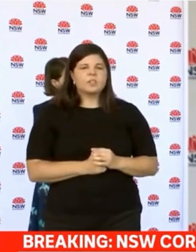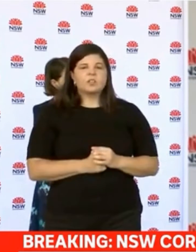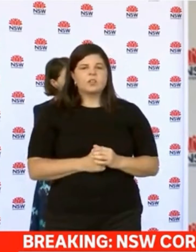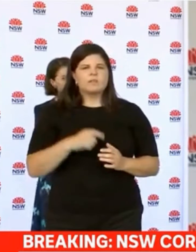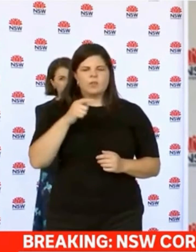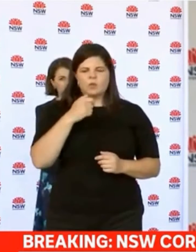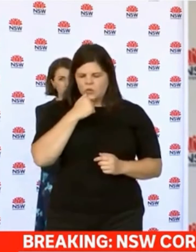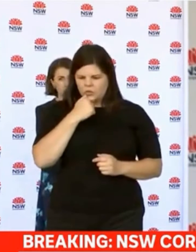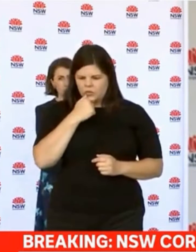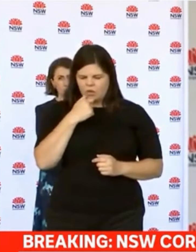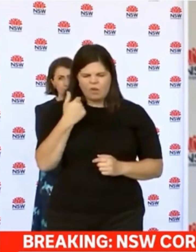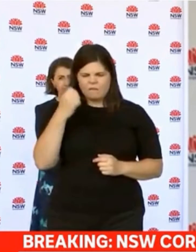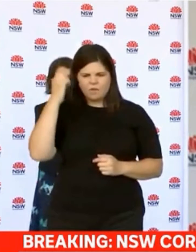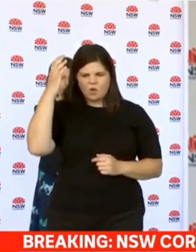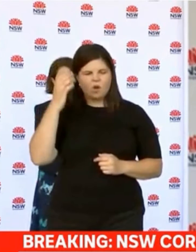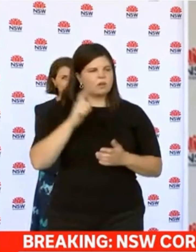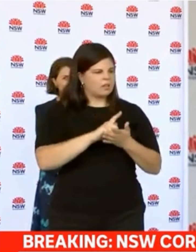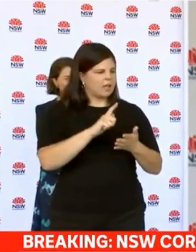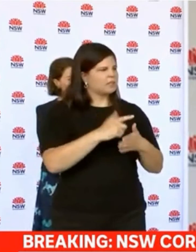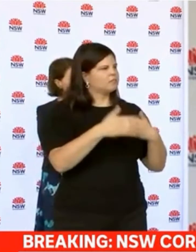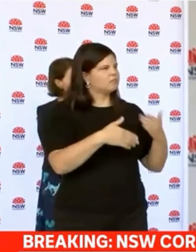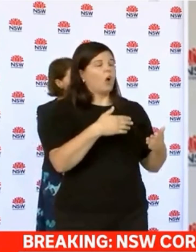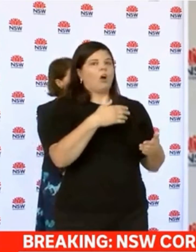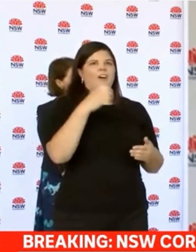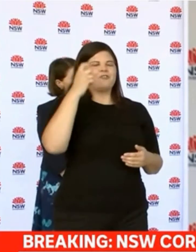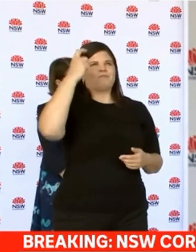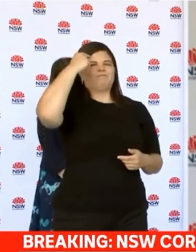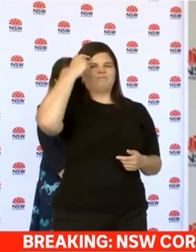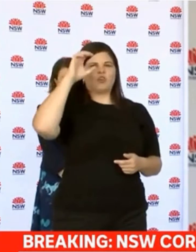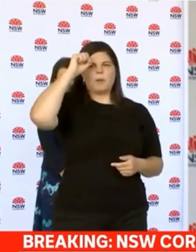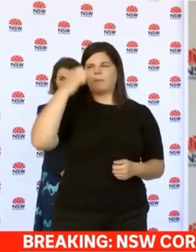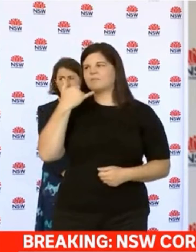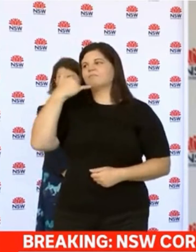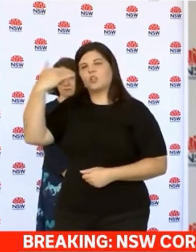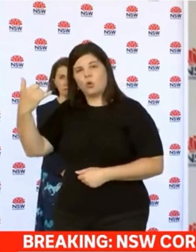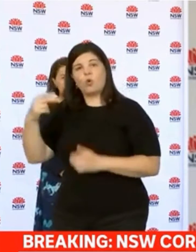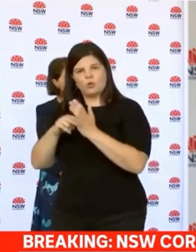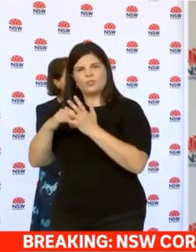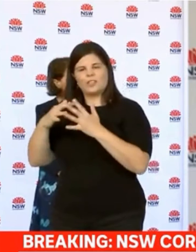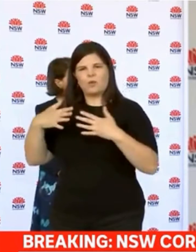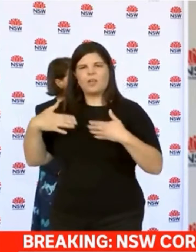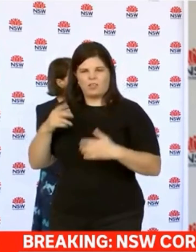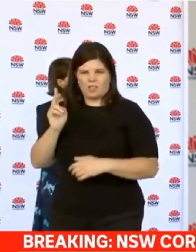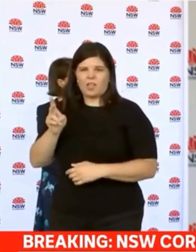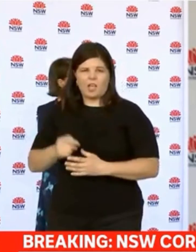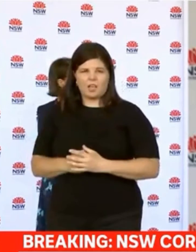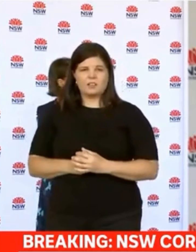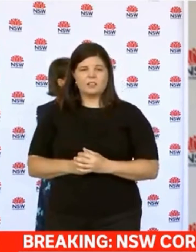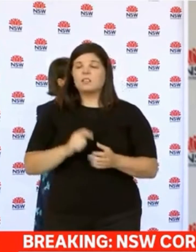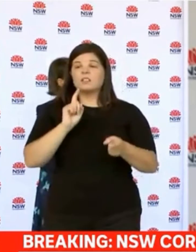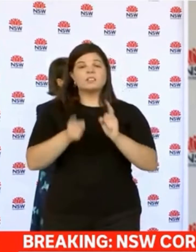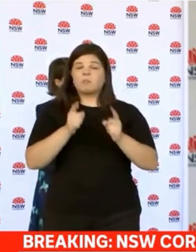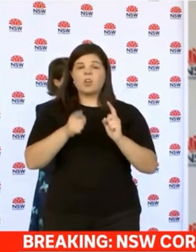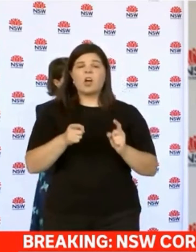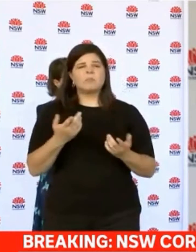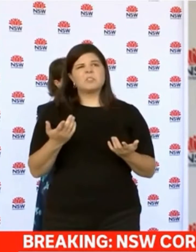hesitate to come back and call us again. We'll call you a few times just to make sure we've got the information but don't hesitate if you remember something as